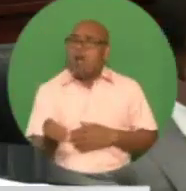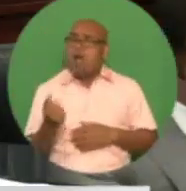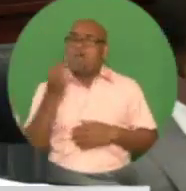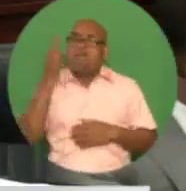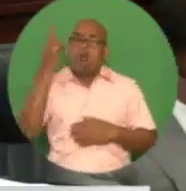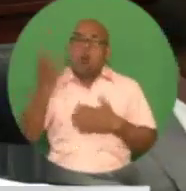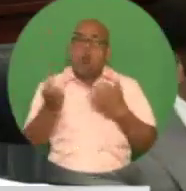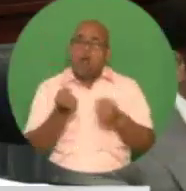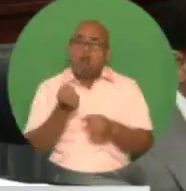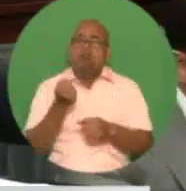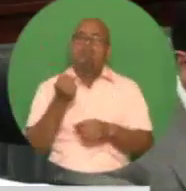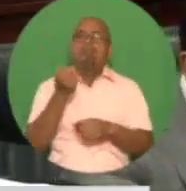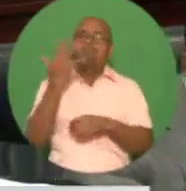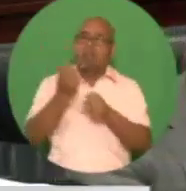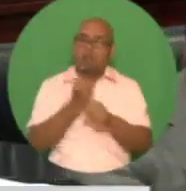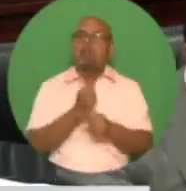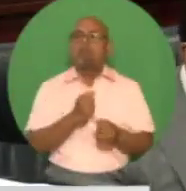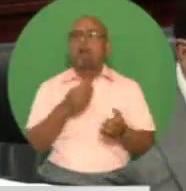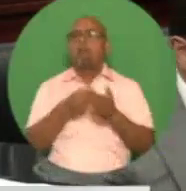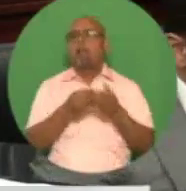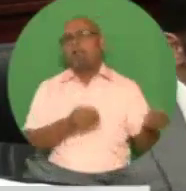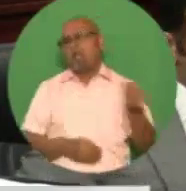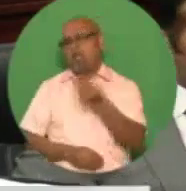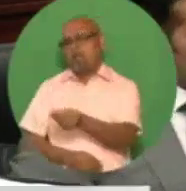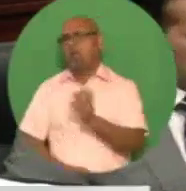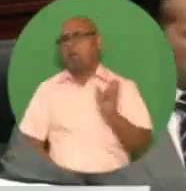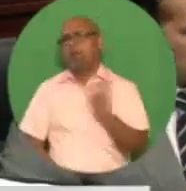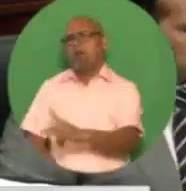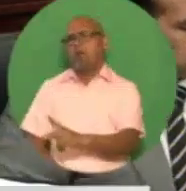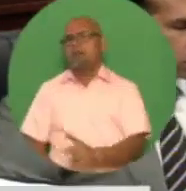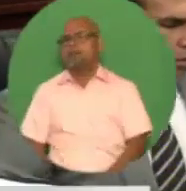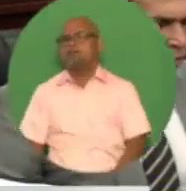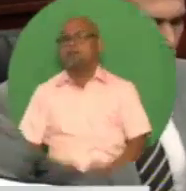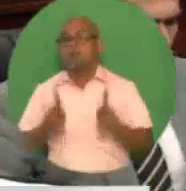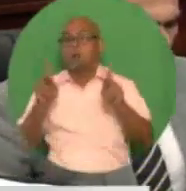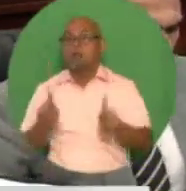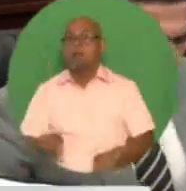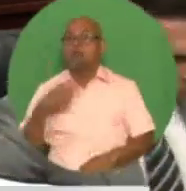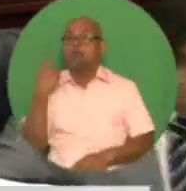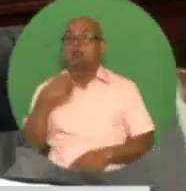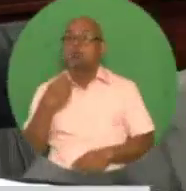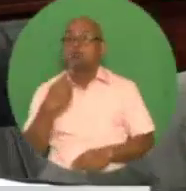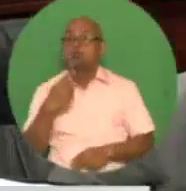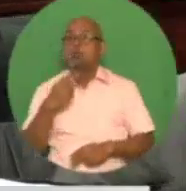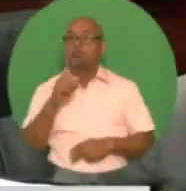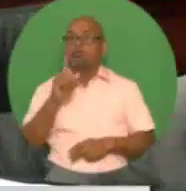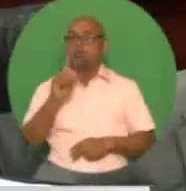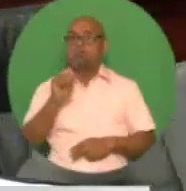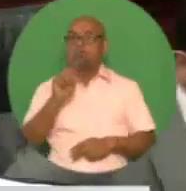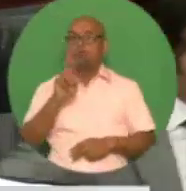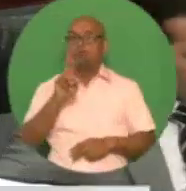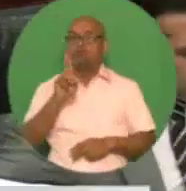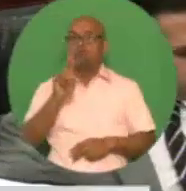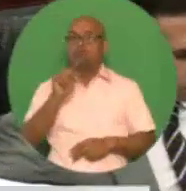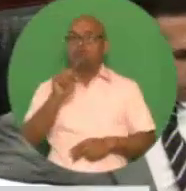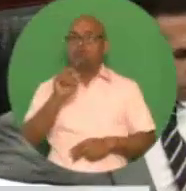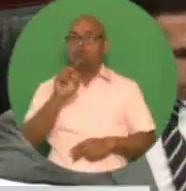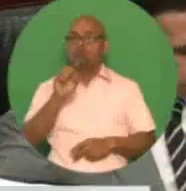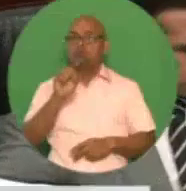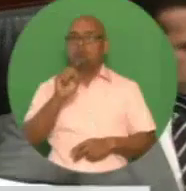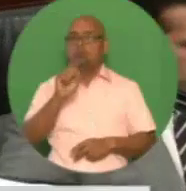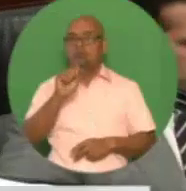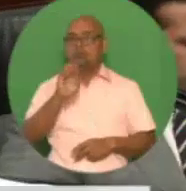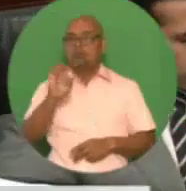I wish to emphasize, Madam Speaker, that under the terms of the trust deed establishing a national investment fund, access to the redemption